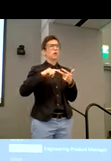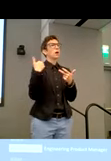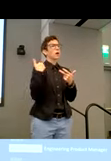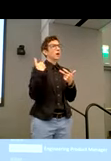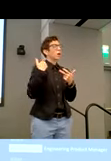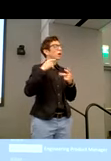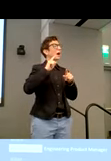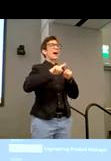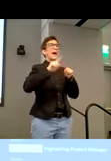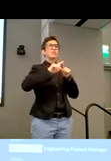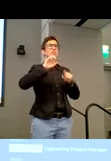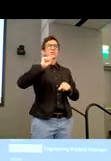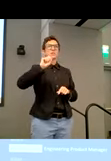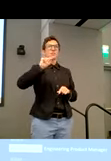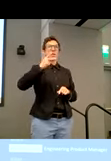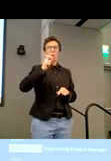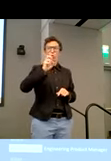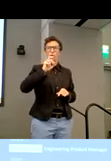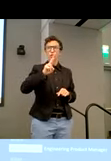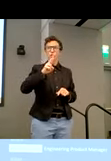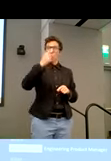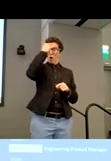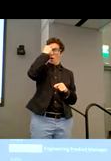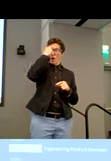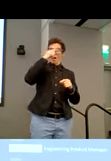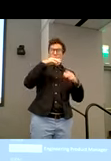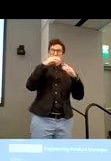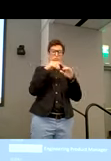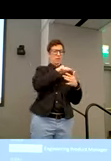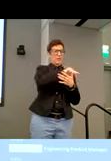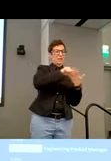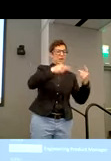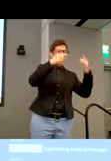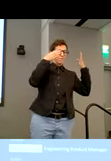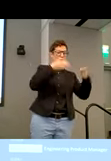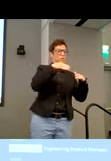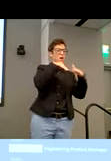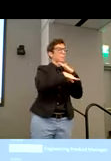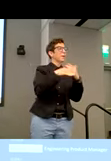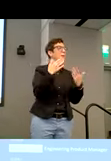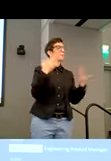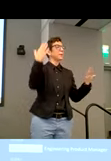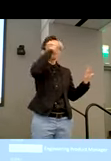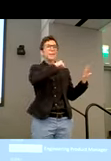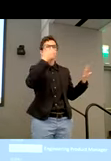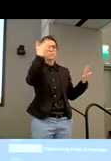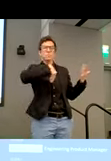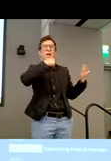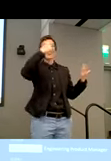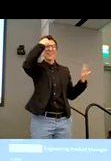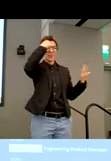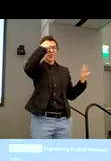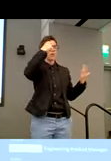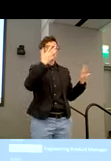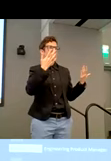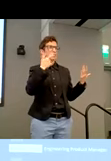different stakeholders think about accessibility, there are areas in which they may miss areas that they may not be worried about. And that's kind of